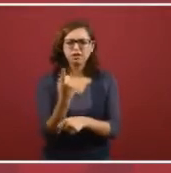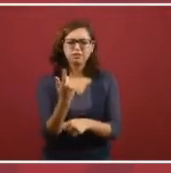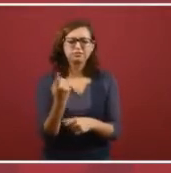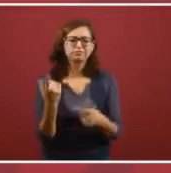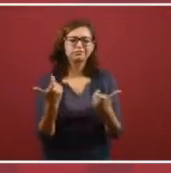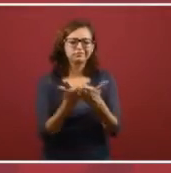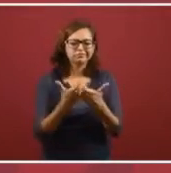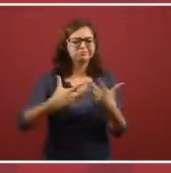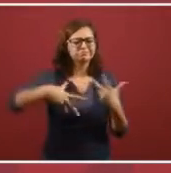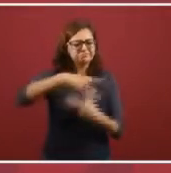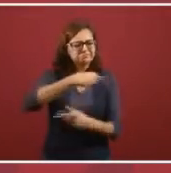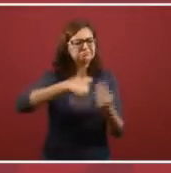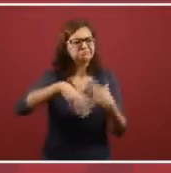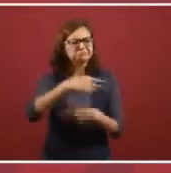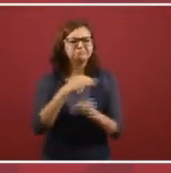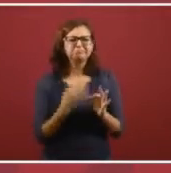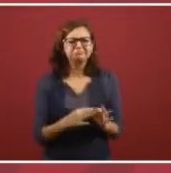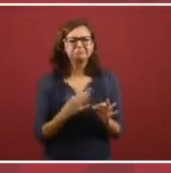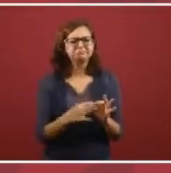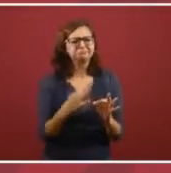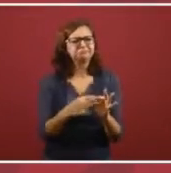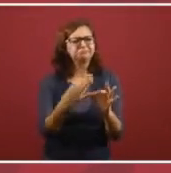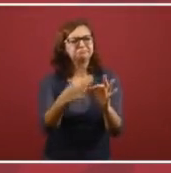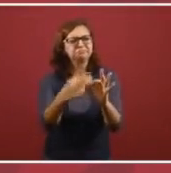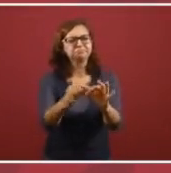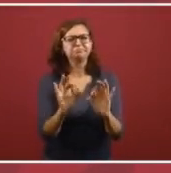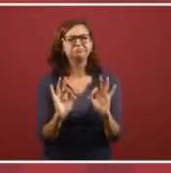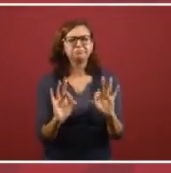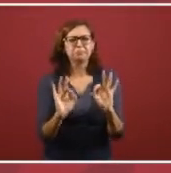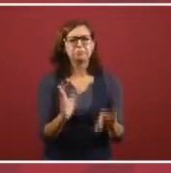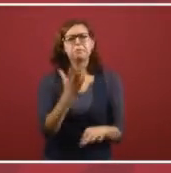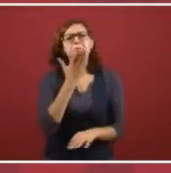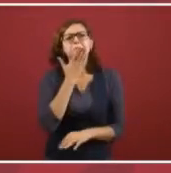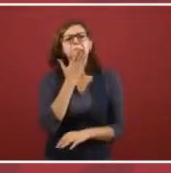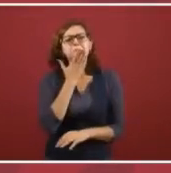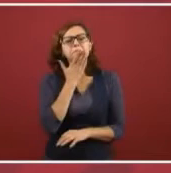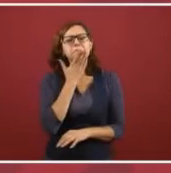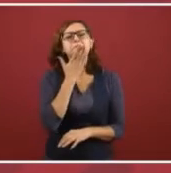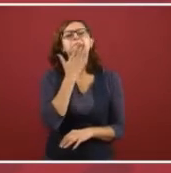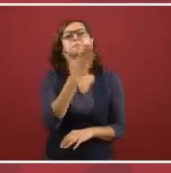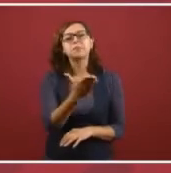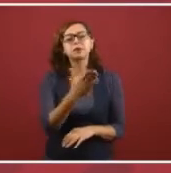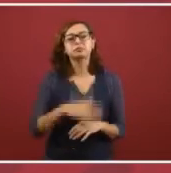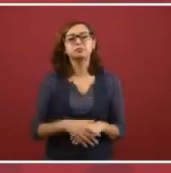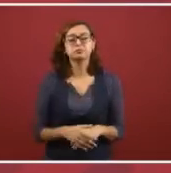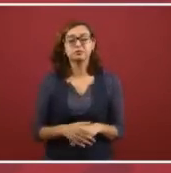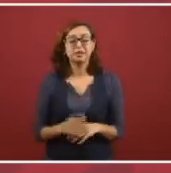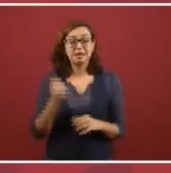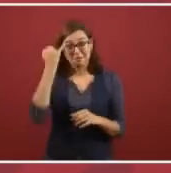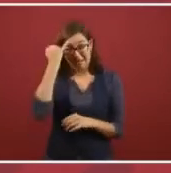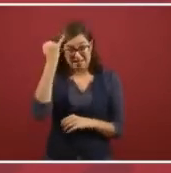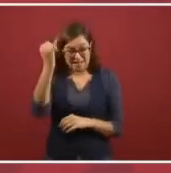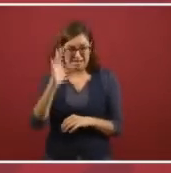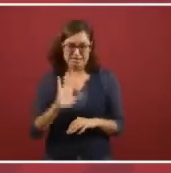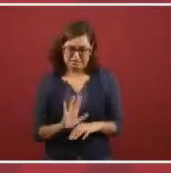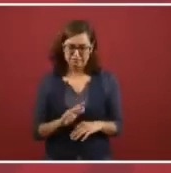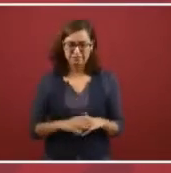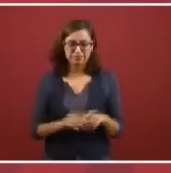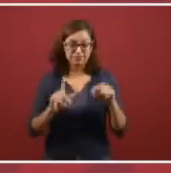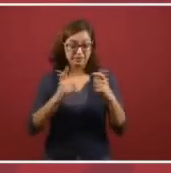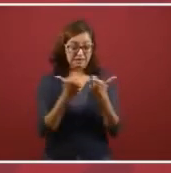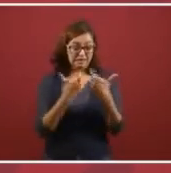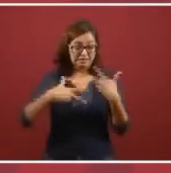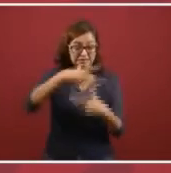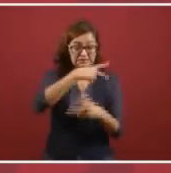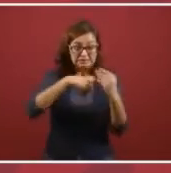And if these, um, interest rates go down and there's no confidence in the economy of Mexico,